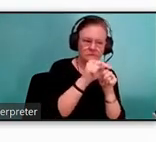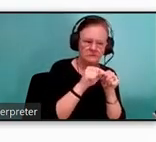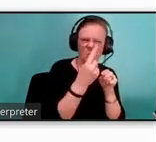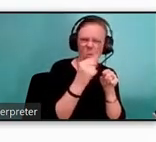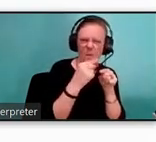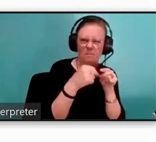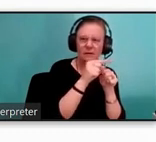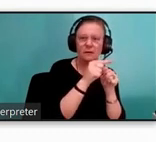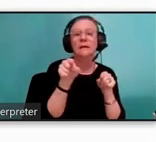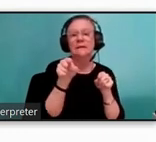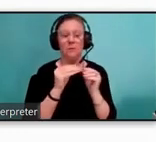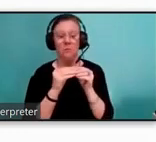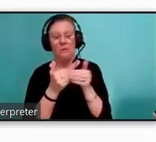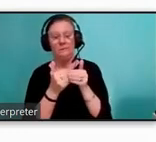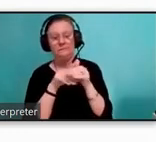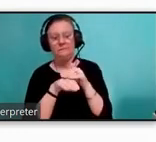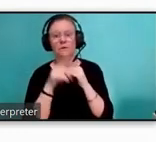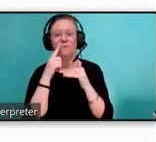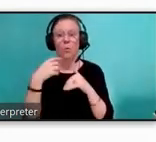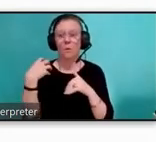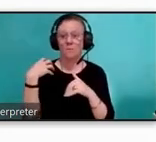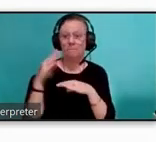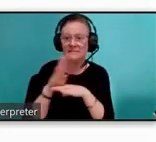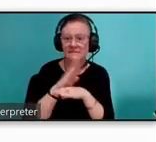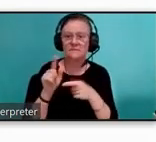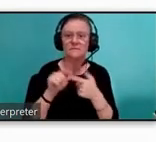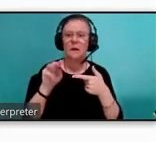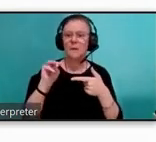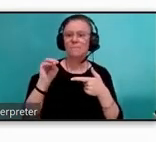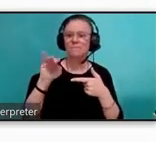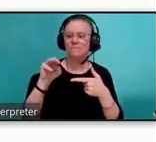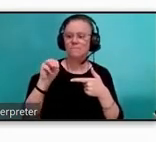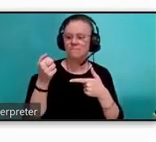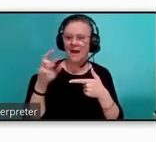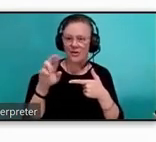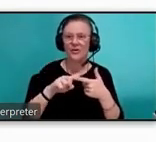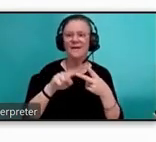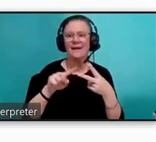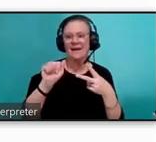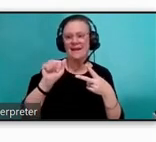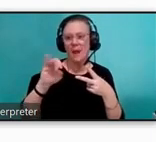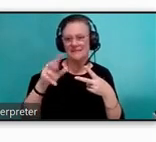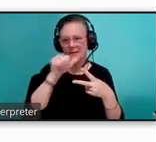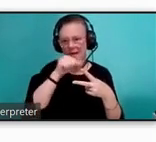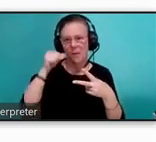provides greater access to major Rossford employers, such as Meijer and Amazon, via the Tarta Hub lineup.